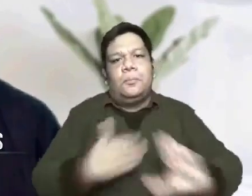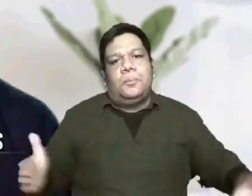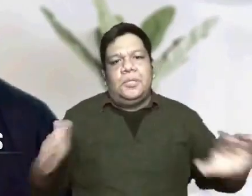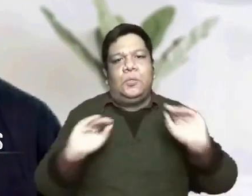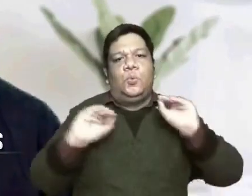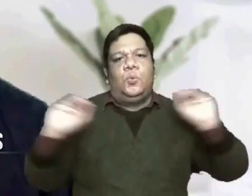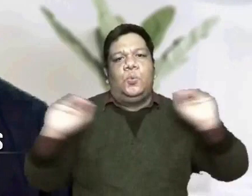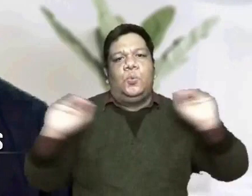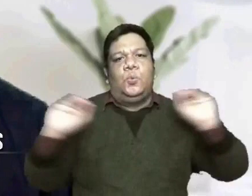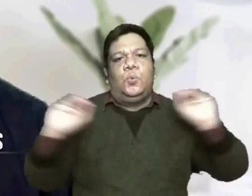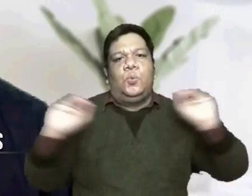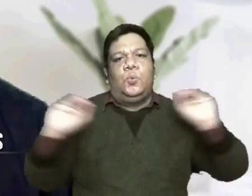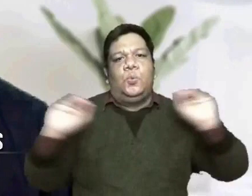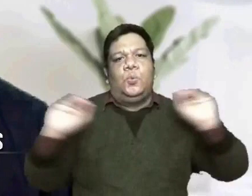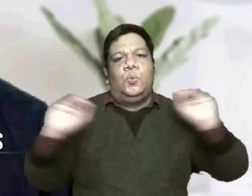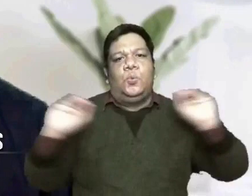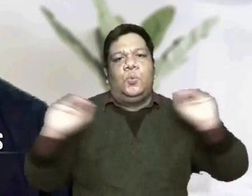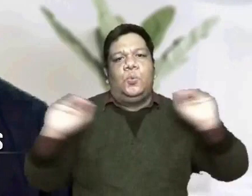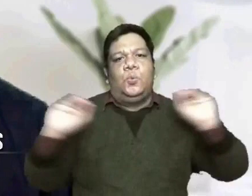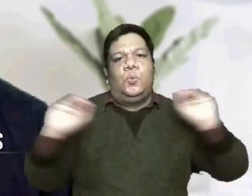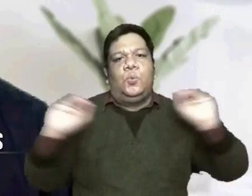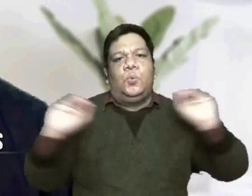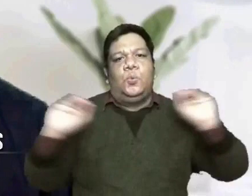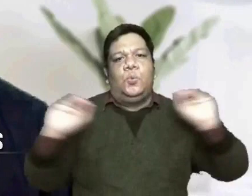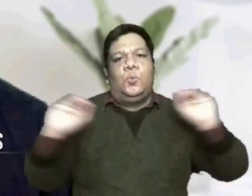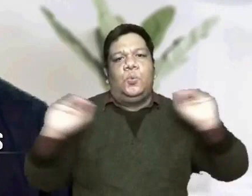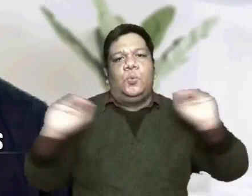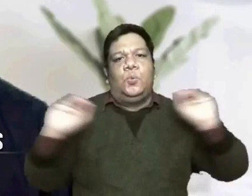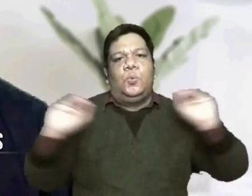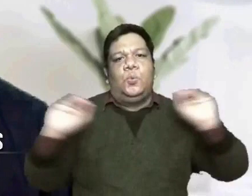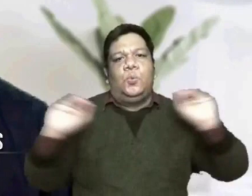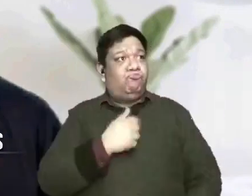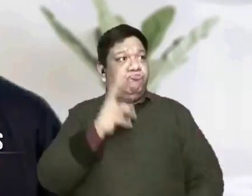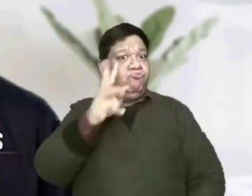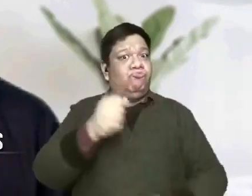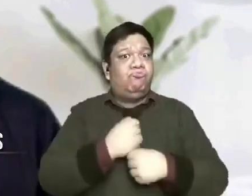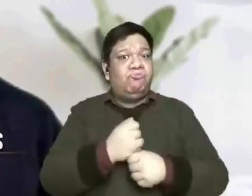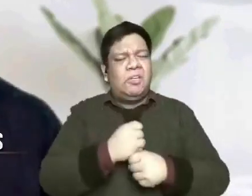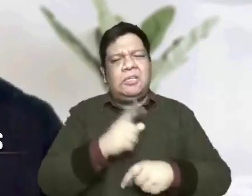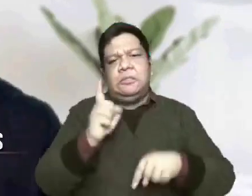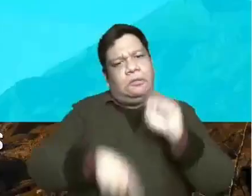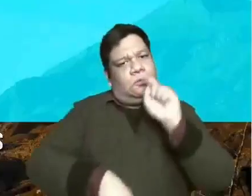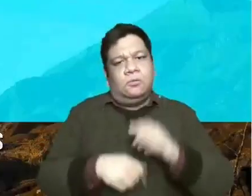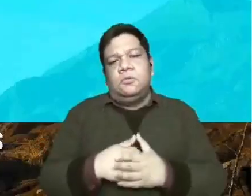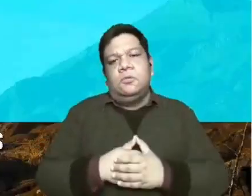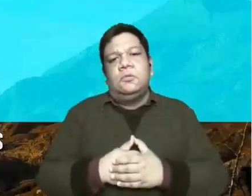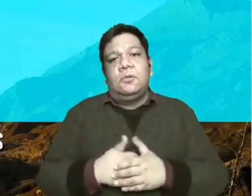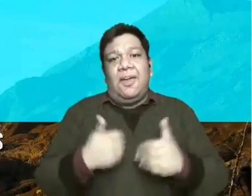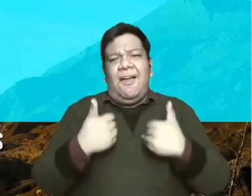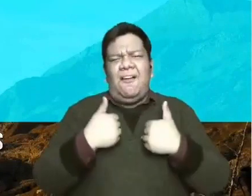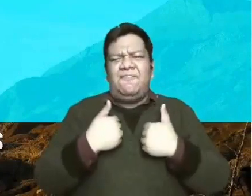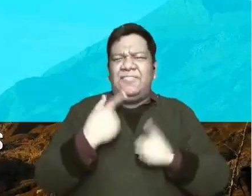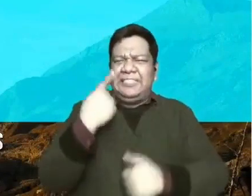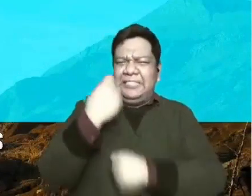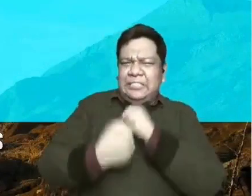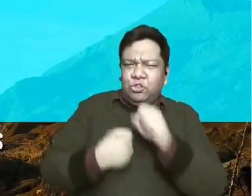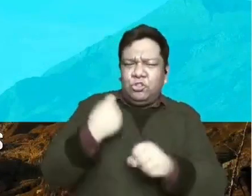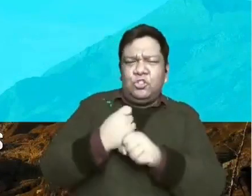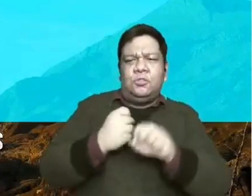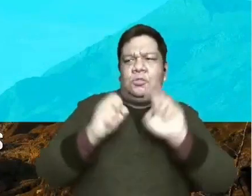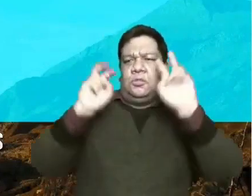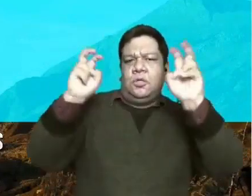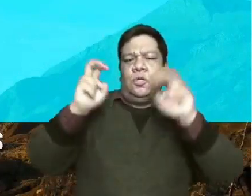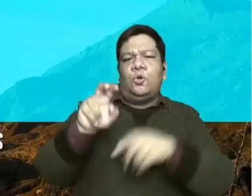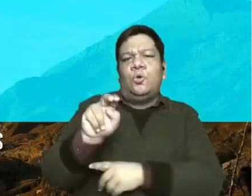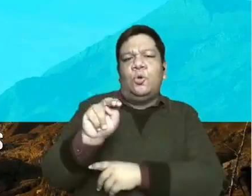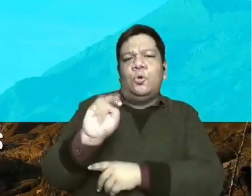mga puso. Peace cannot be manufactured. And there is this annual Nobel Peace Prize